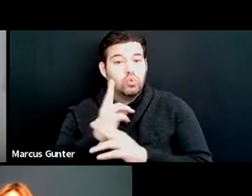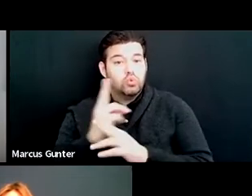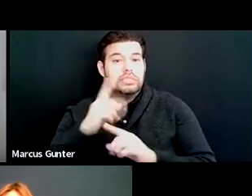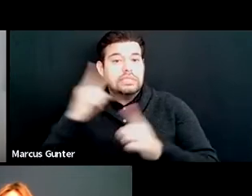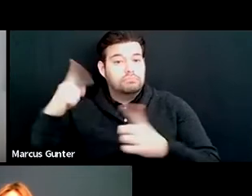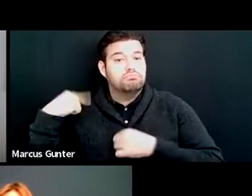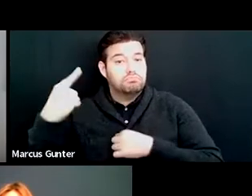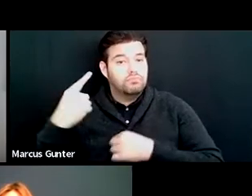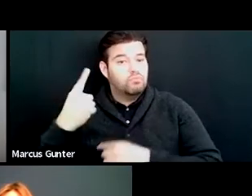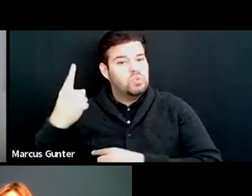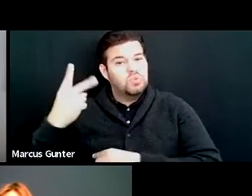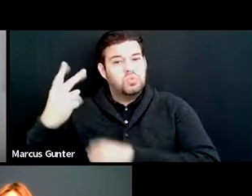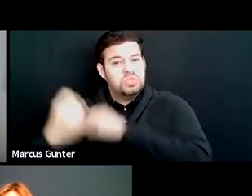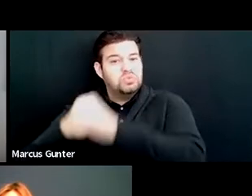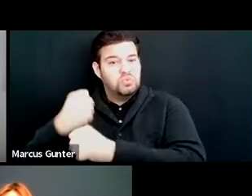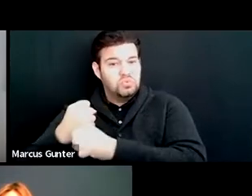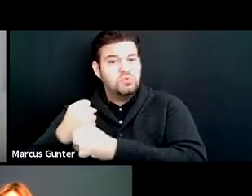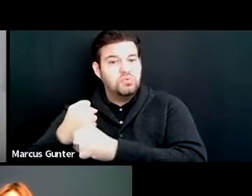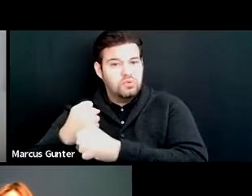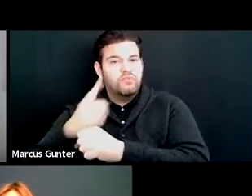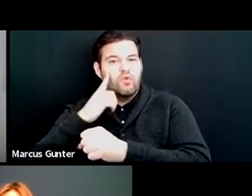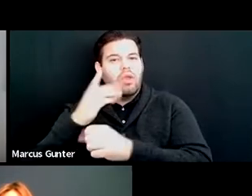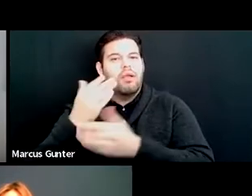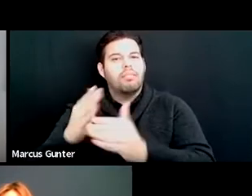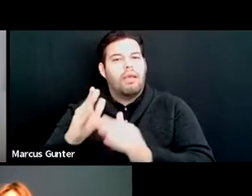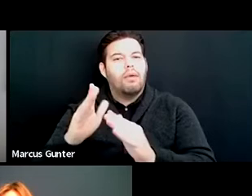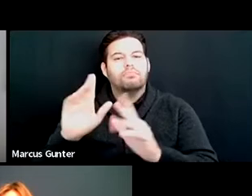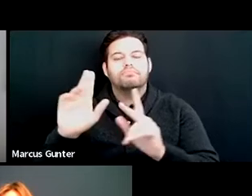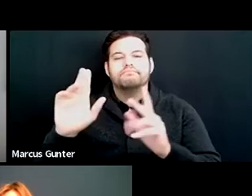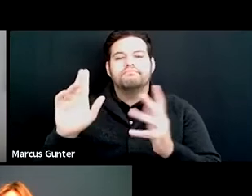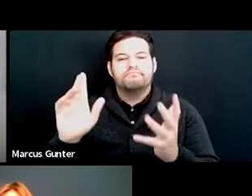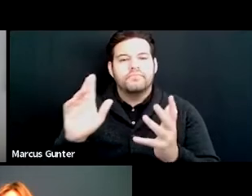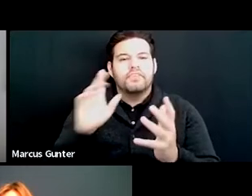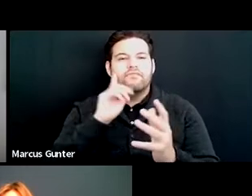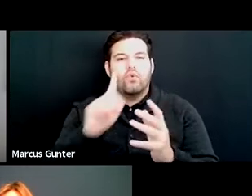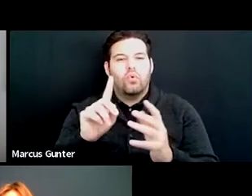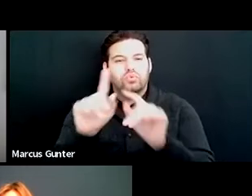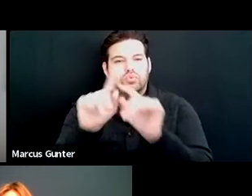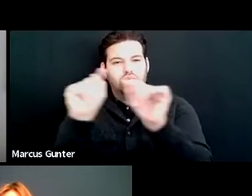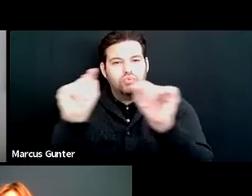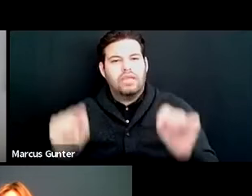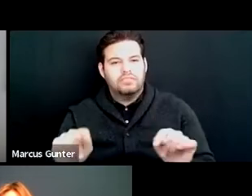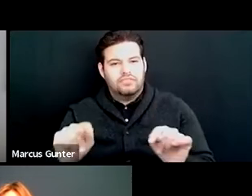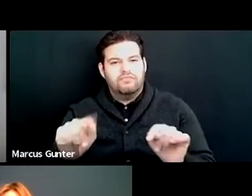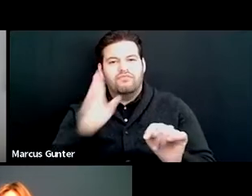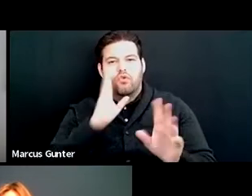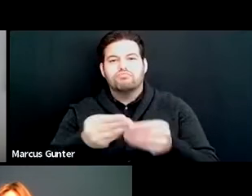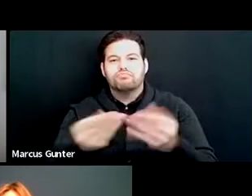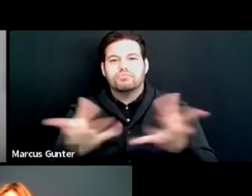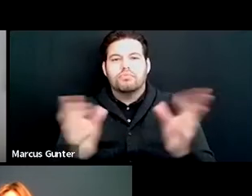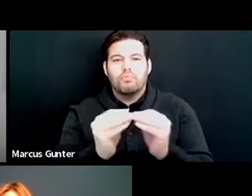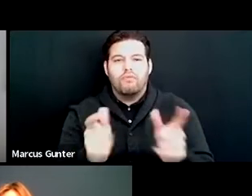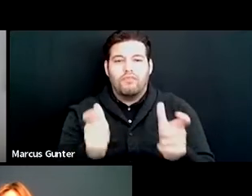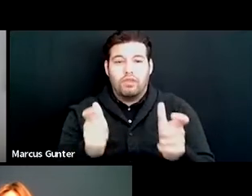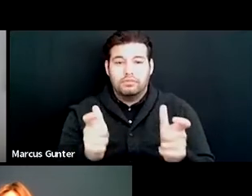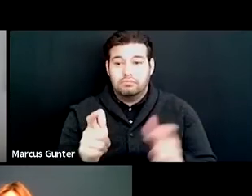over the last couple of years to allow for transcripts to be produced a little more rapidly.